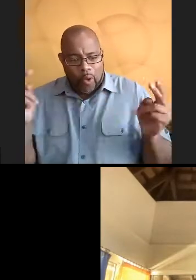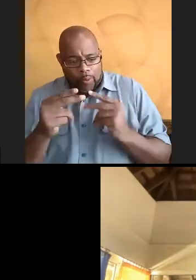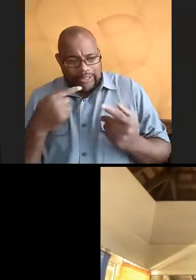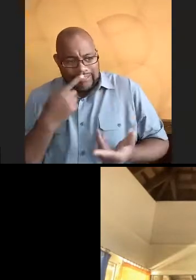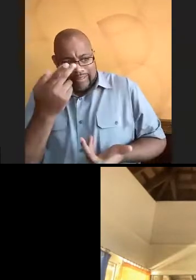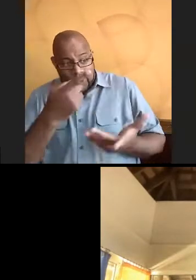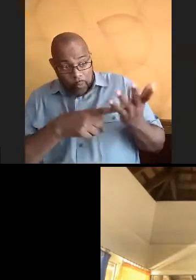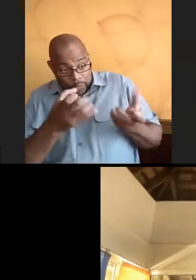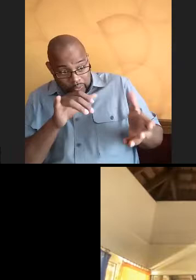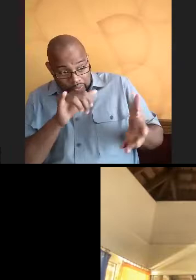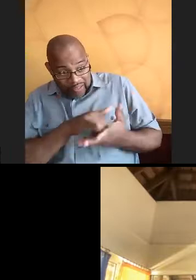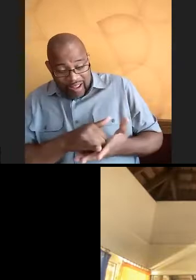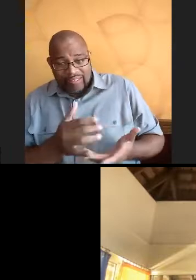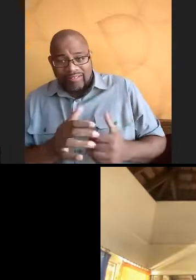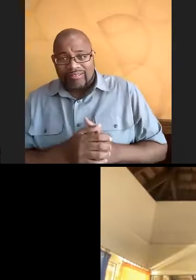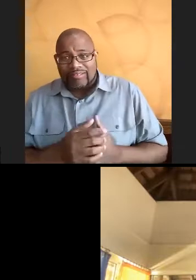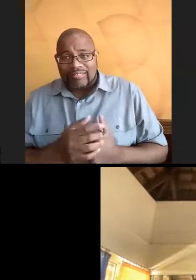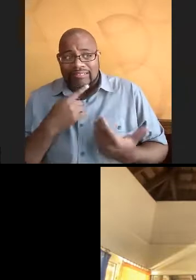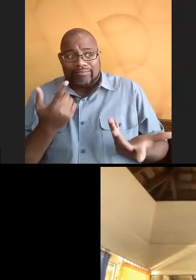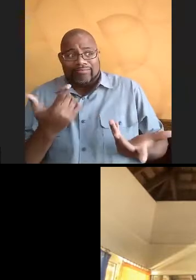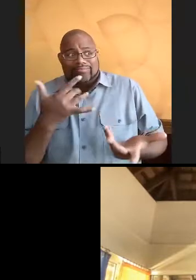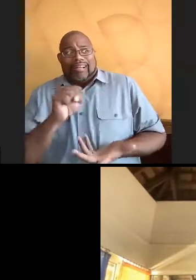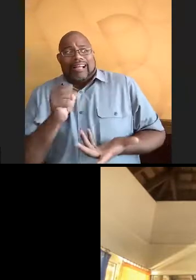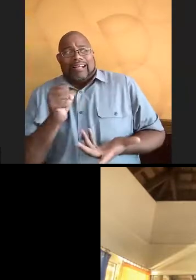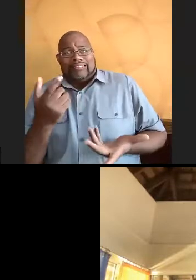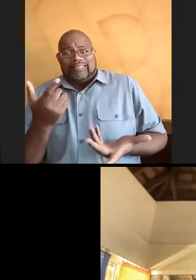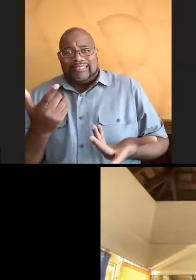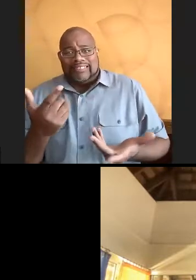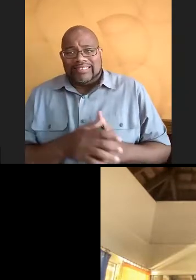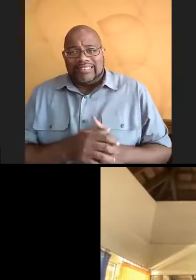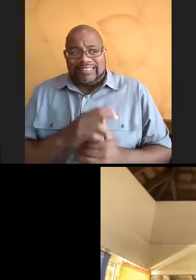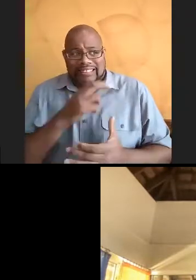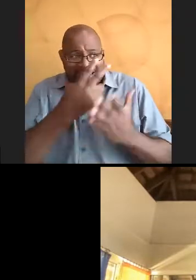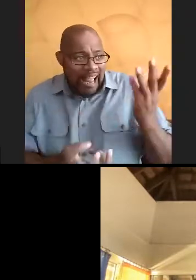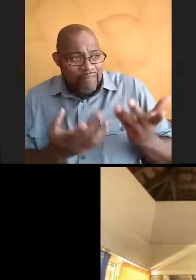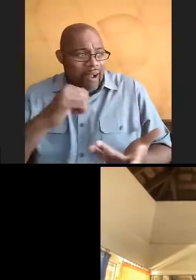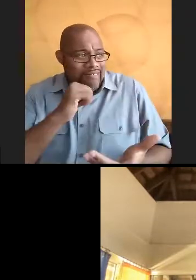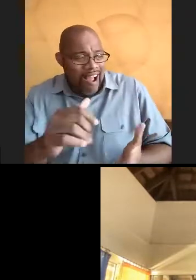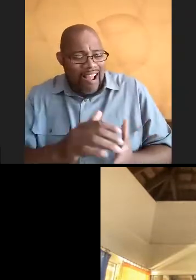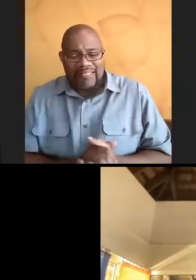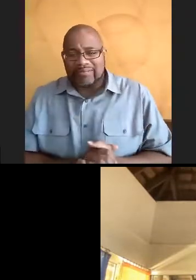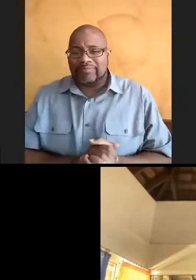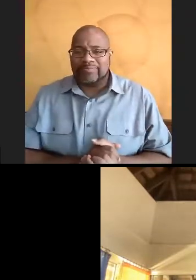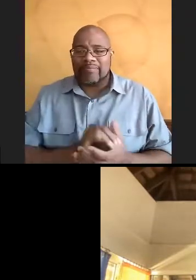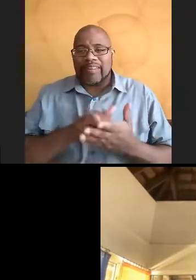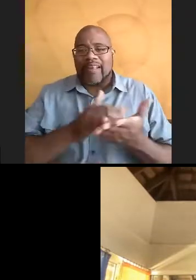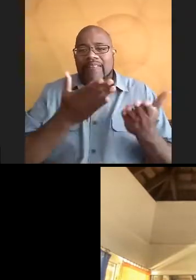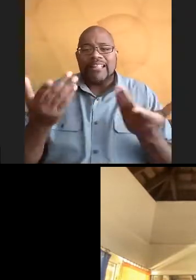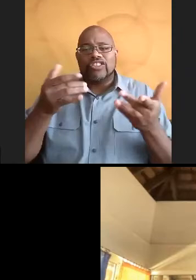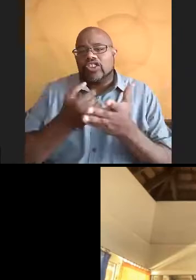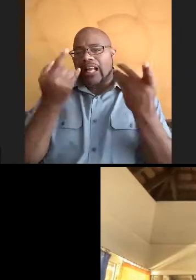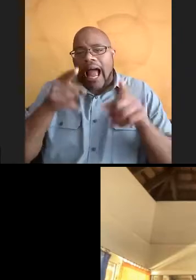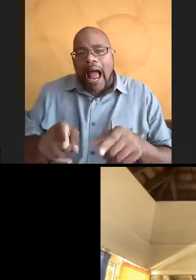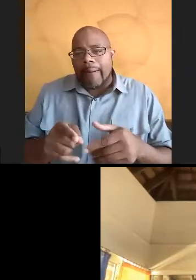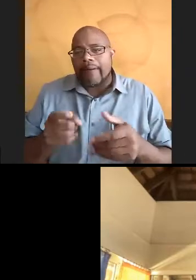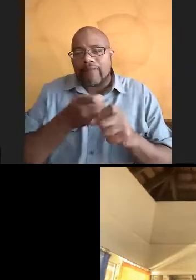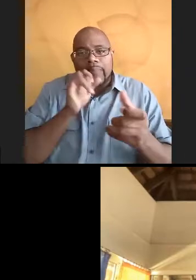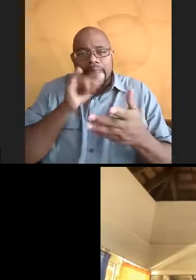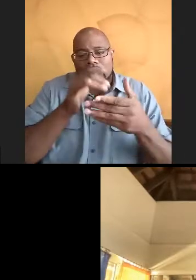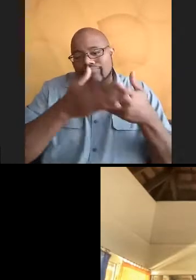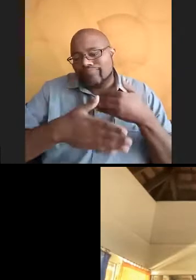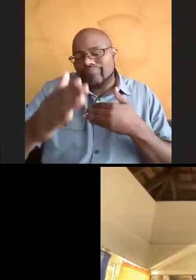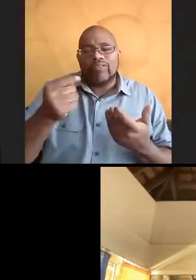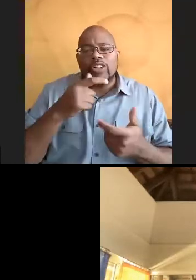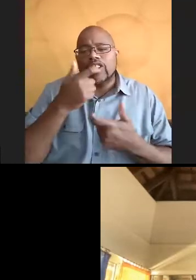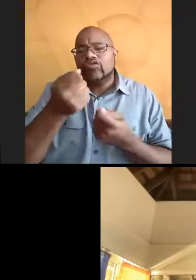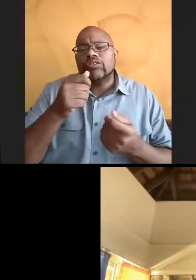would you like to do this? And I was like, yeah, go school diving? Why not? And things just kind of went from there. So it's